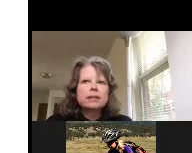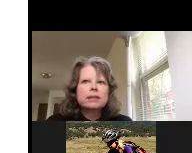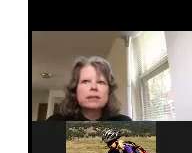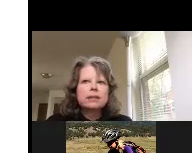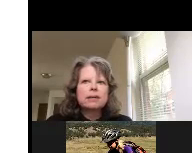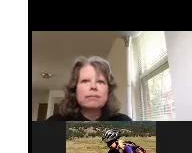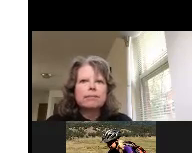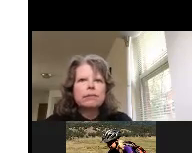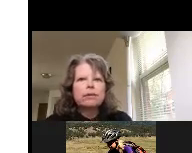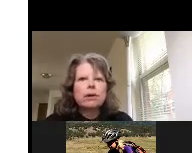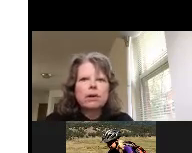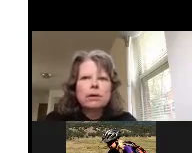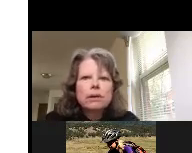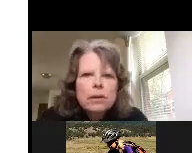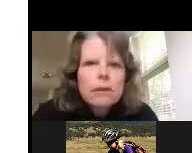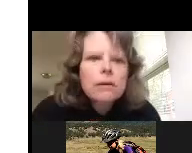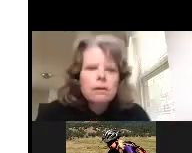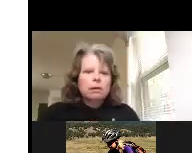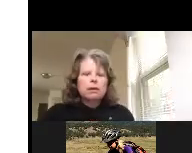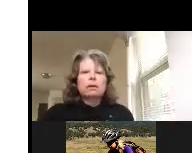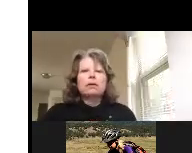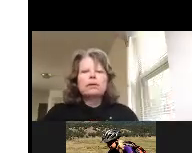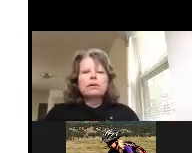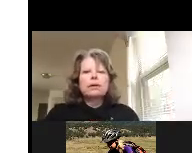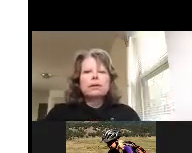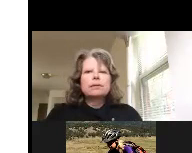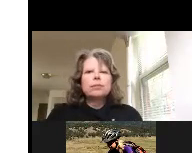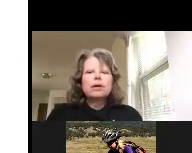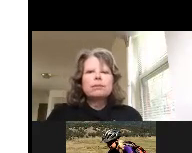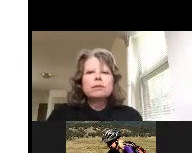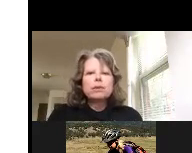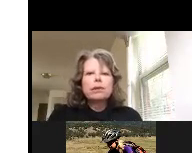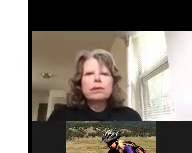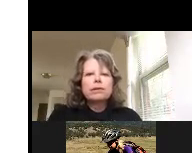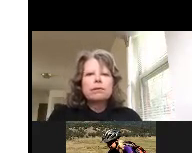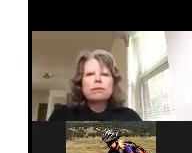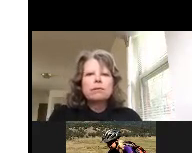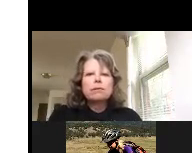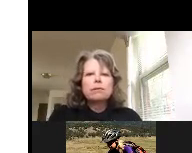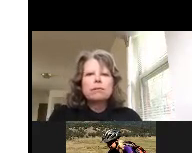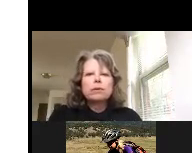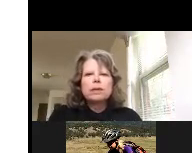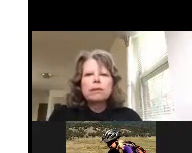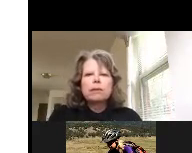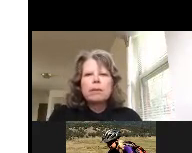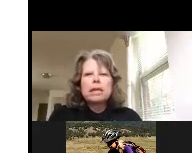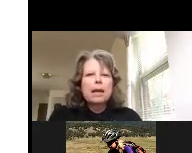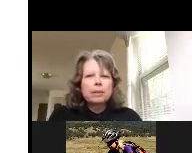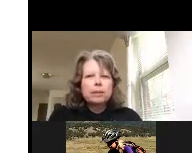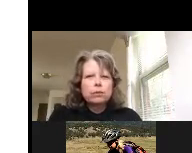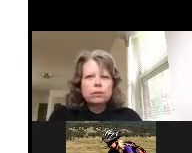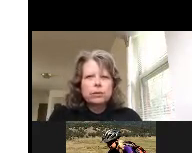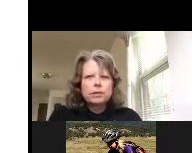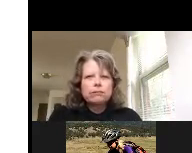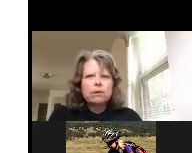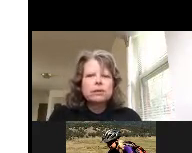um there are are uh problems with reading it that may not